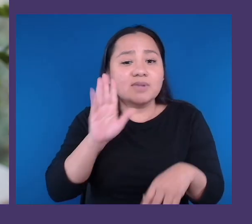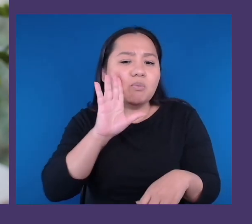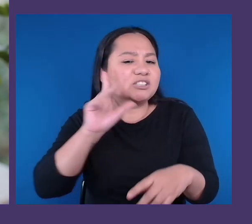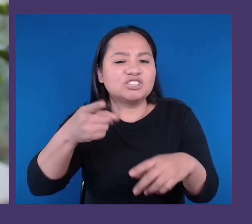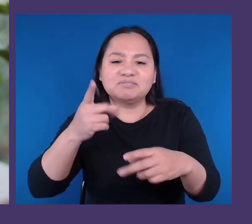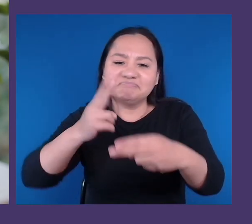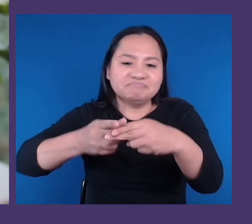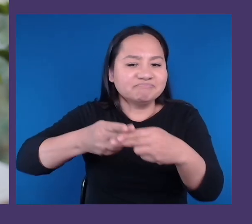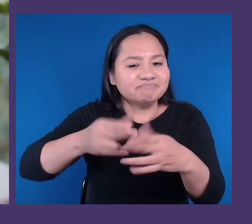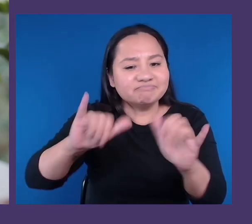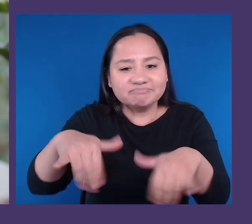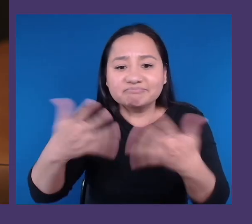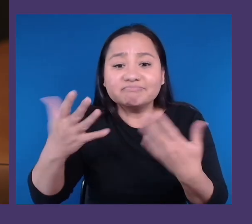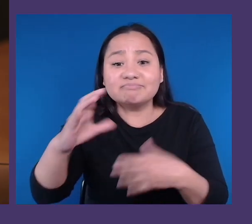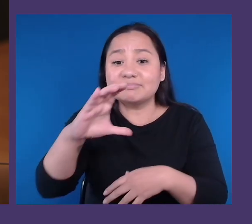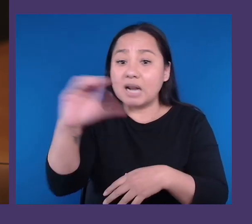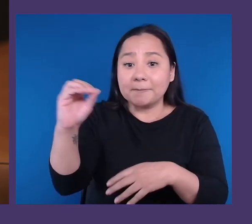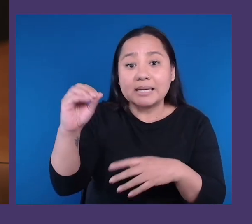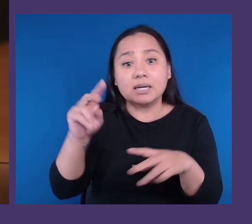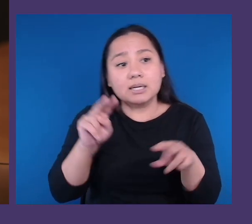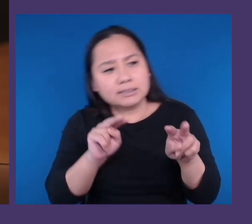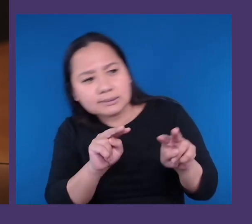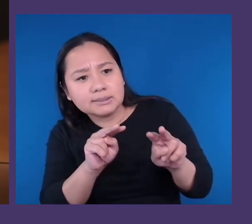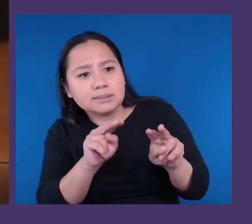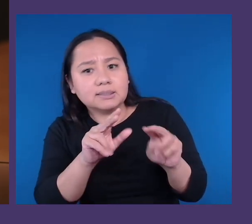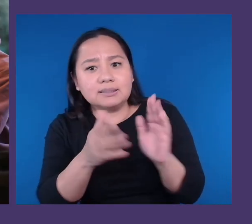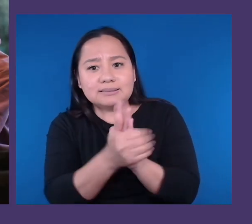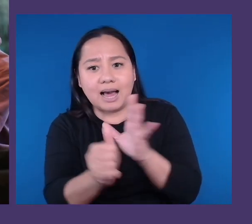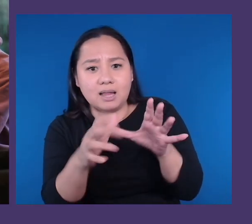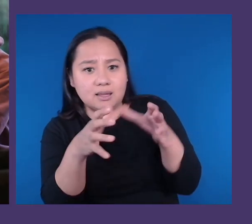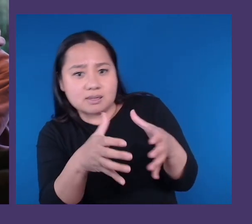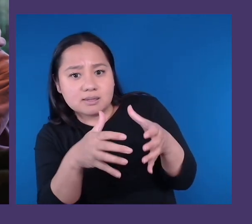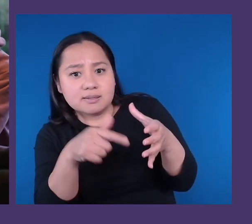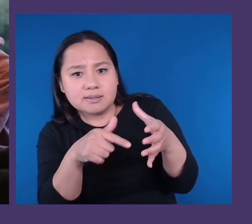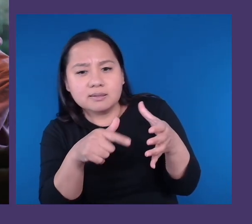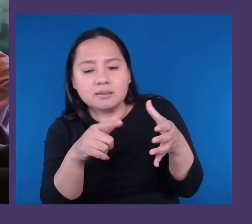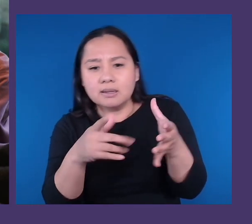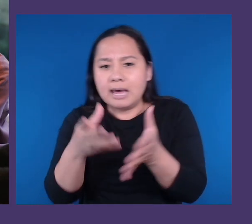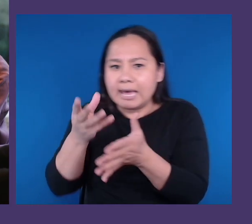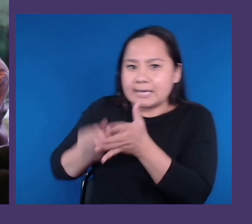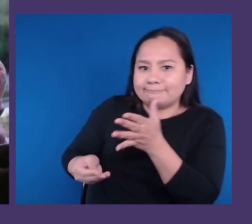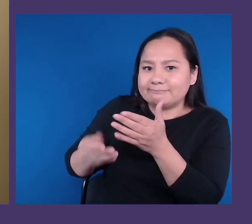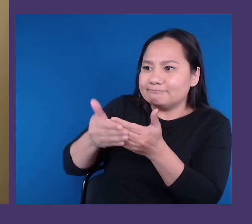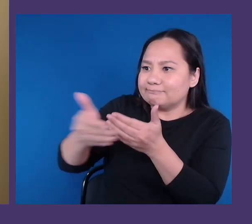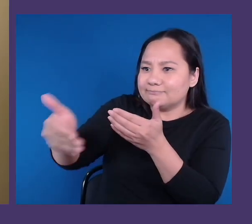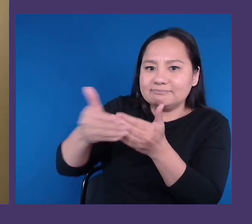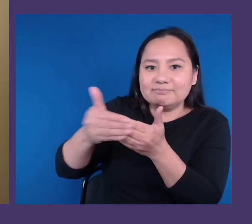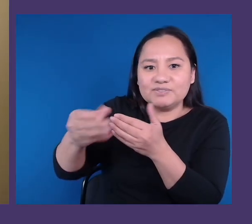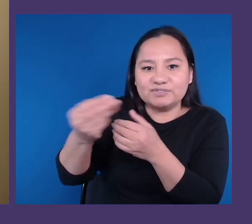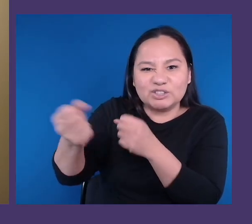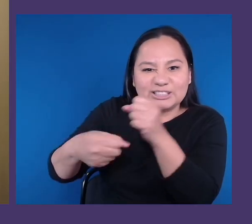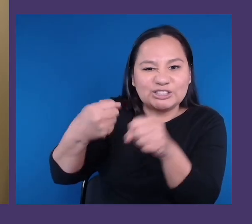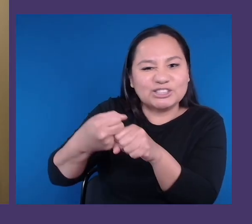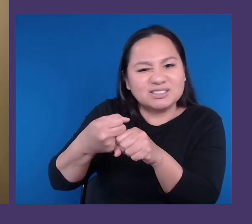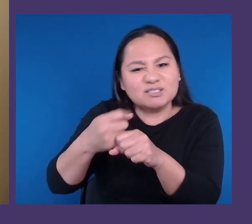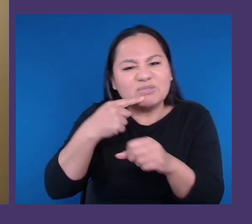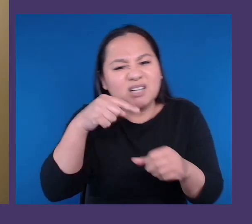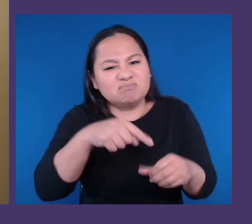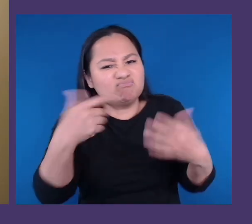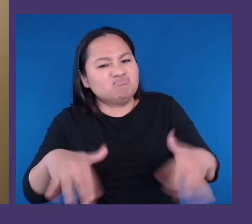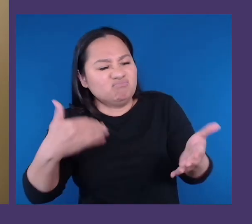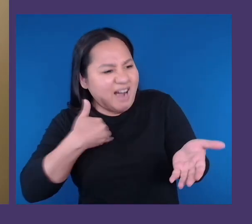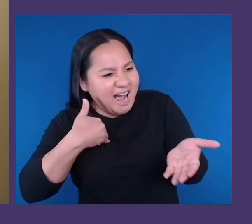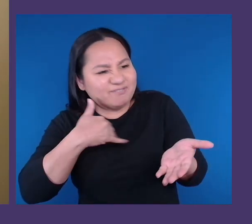be really missing out in the next few years. There's so much heart in the way that neurodivergent individuals navigate the world. And